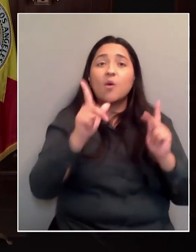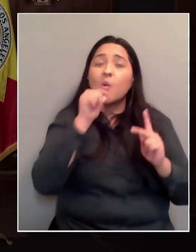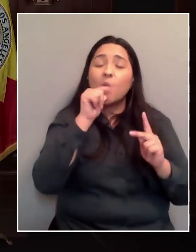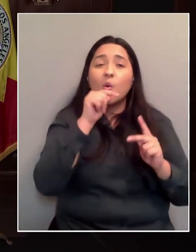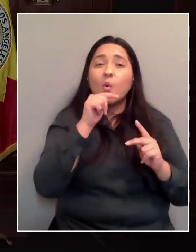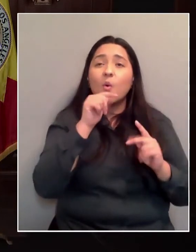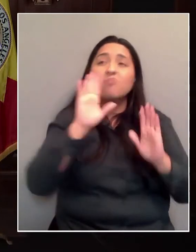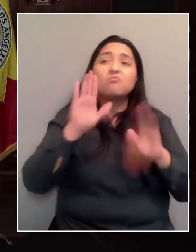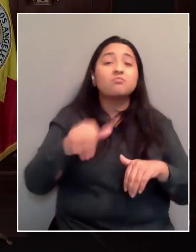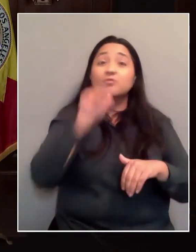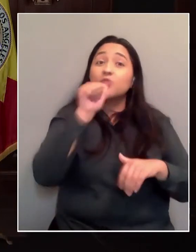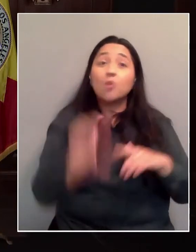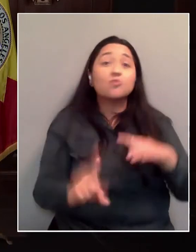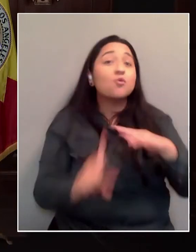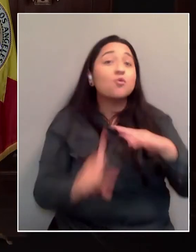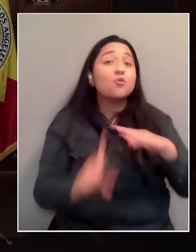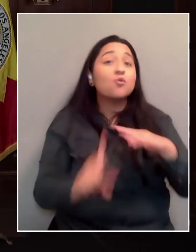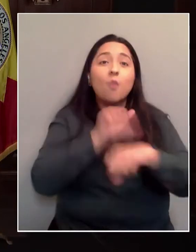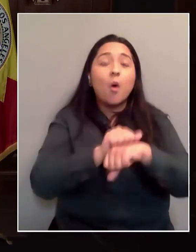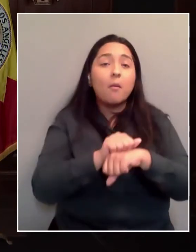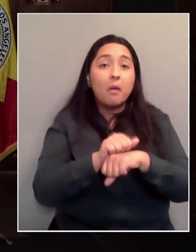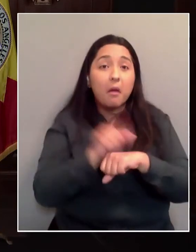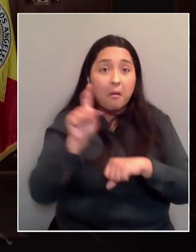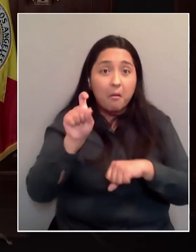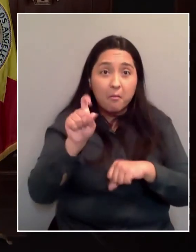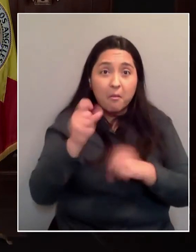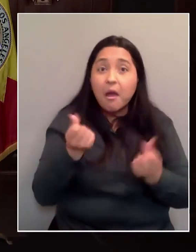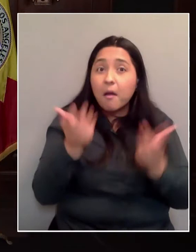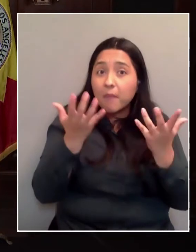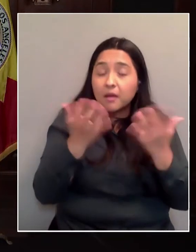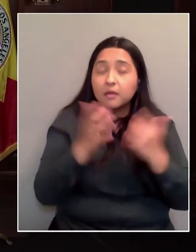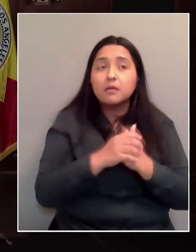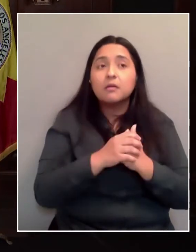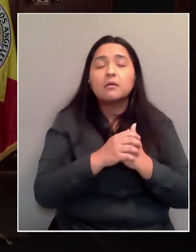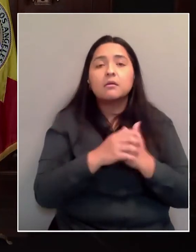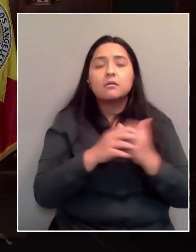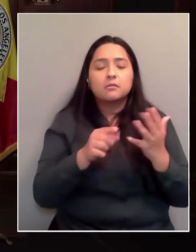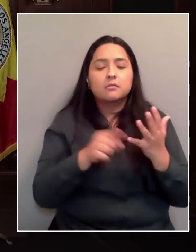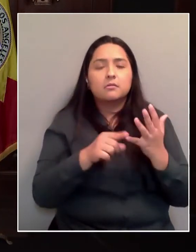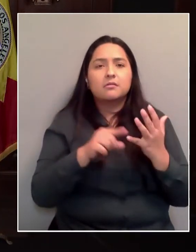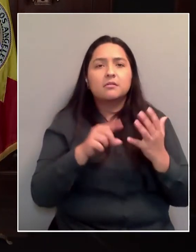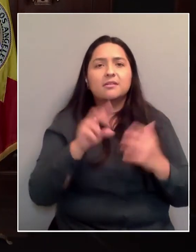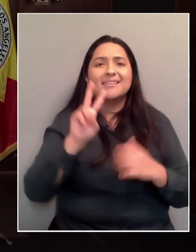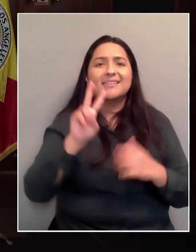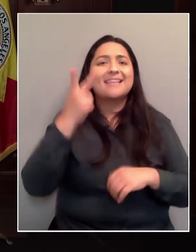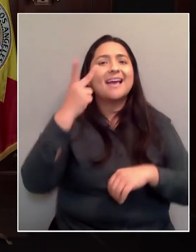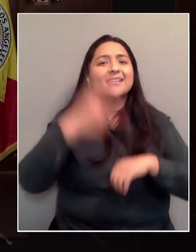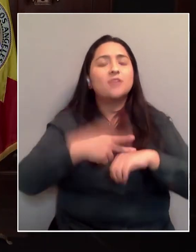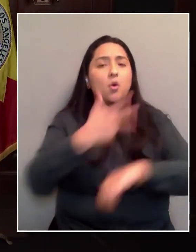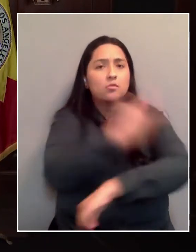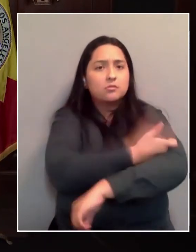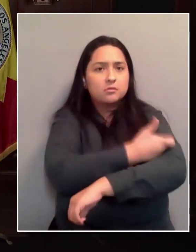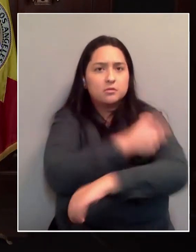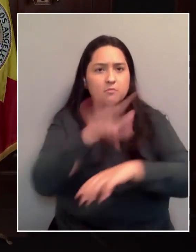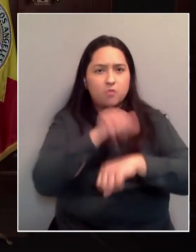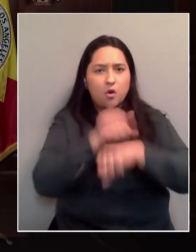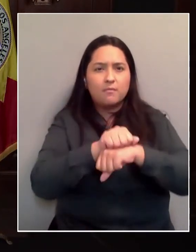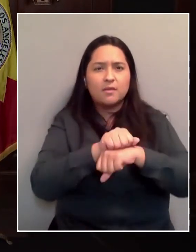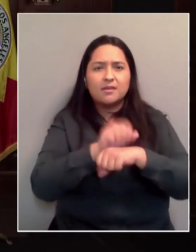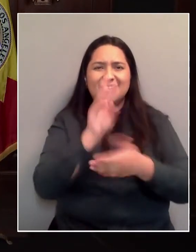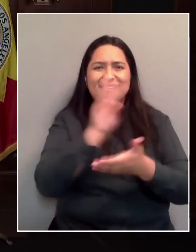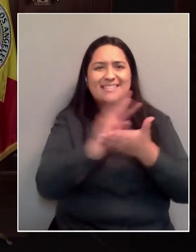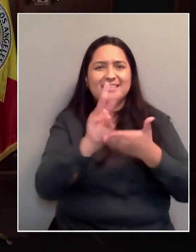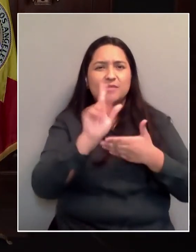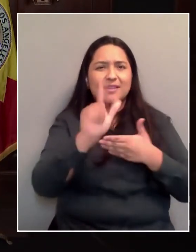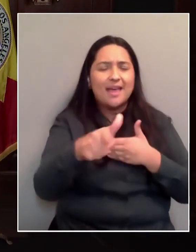And do you think the second dose appointment should be for six weeks to start doing more first dose shots? Get the stump protection on